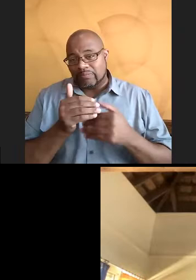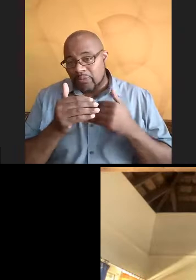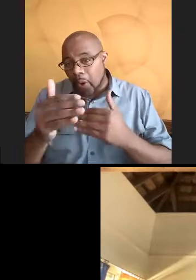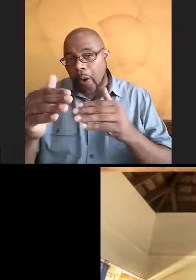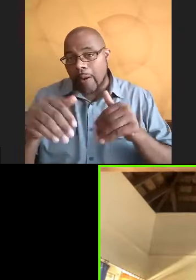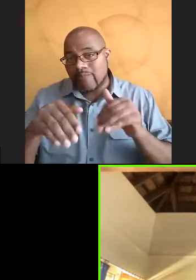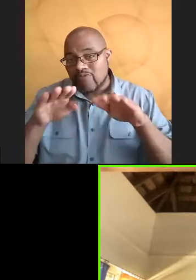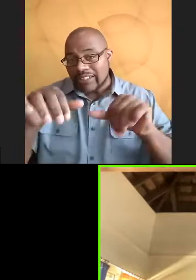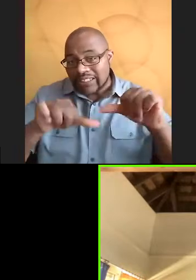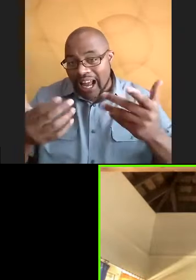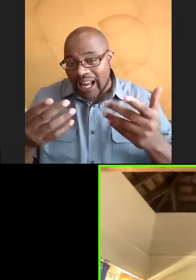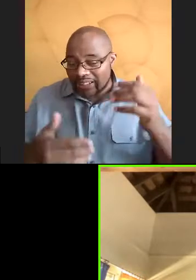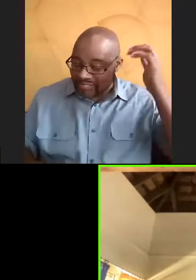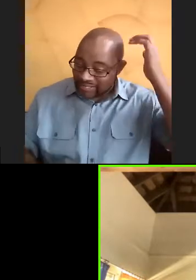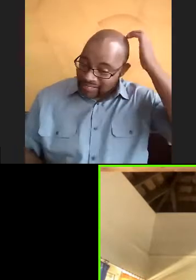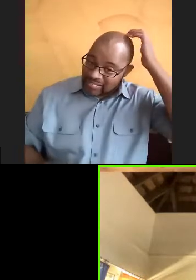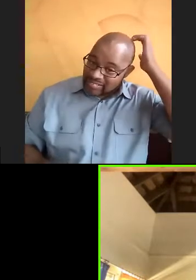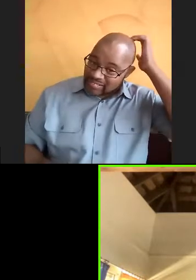Yeah.